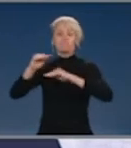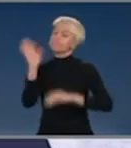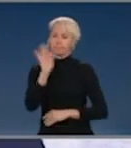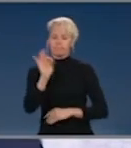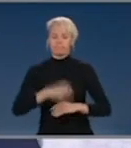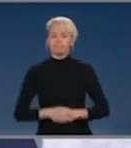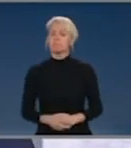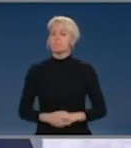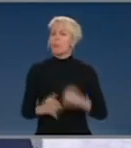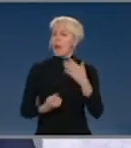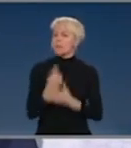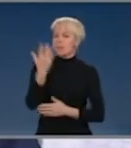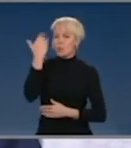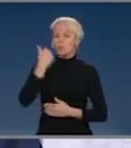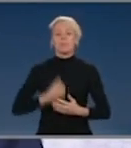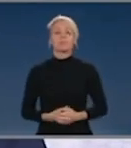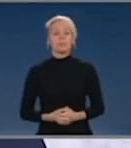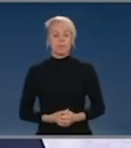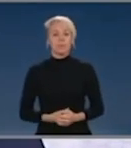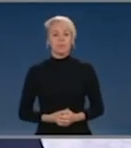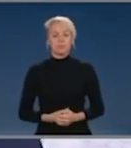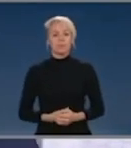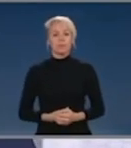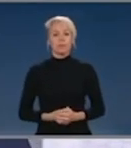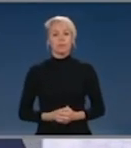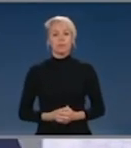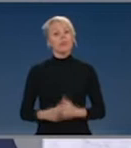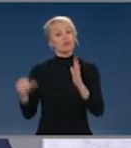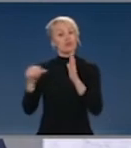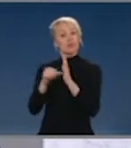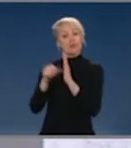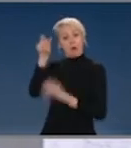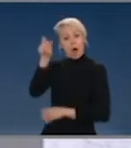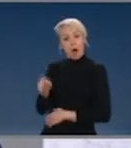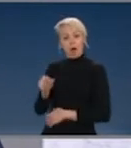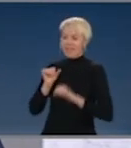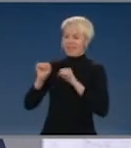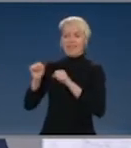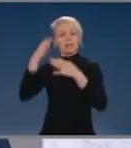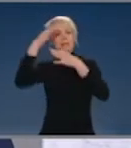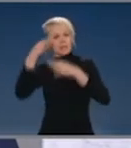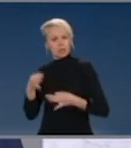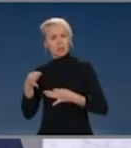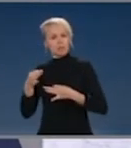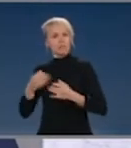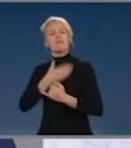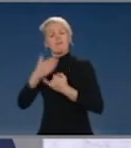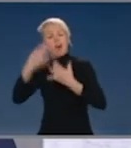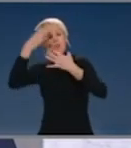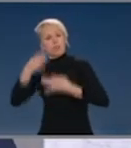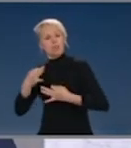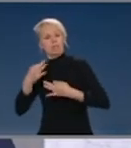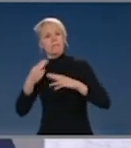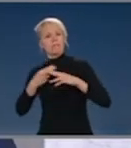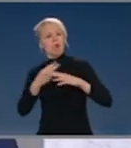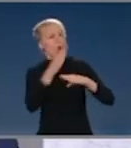is placed in the Treasurer to make the ultimate decisions when it comes to foreign investment in Australia. That was